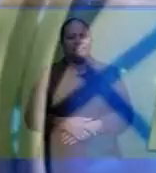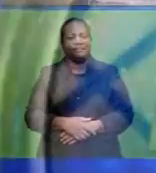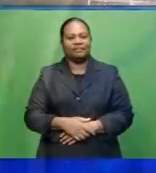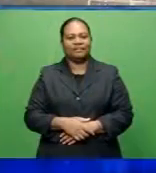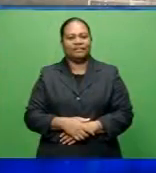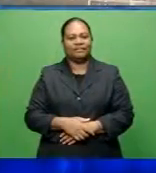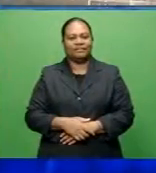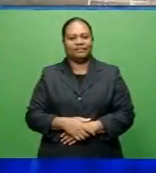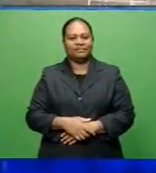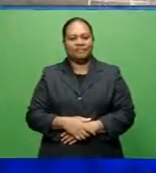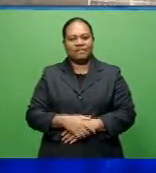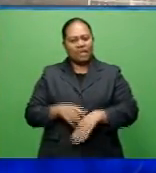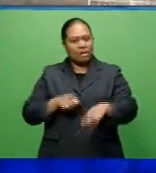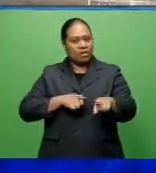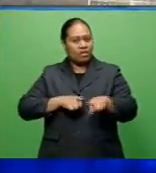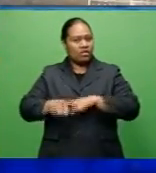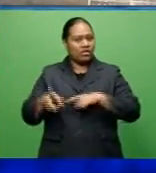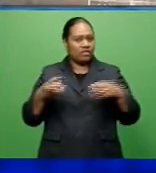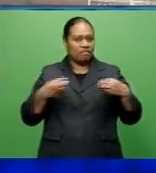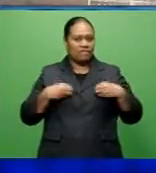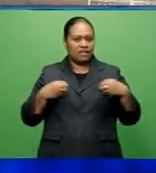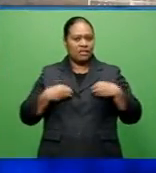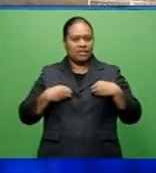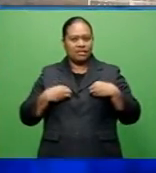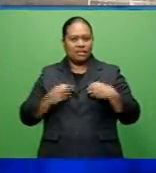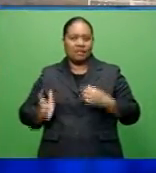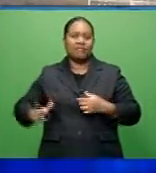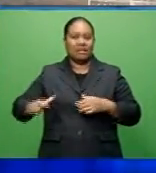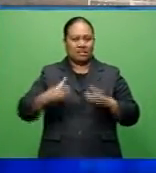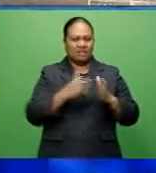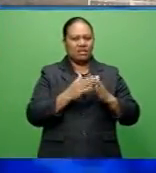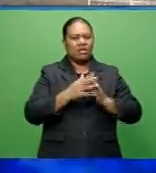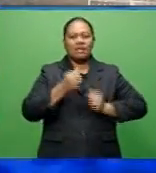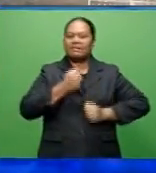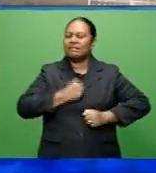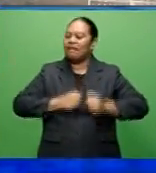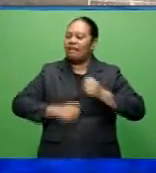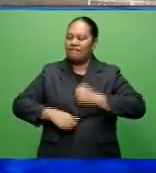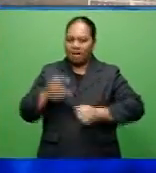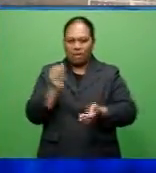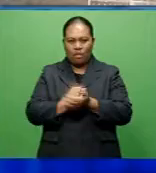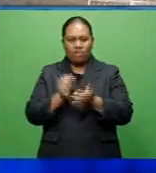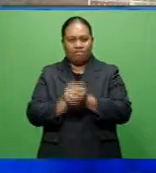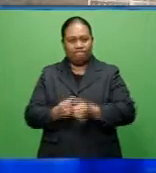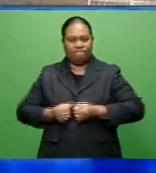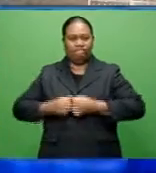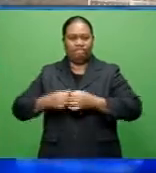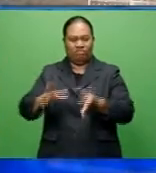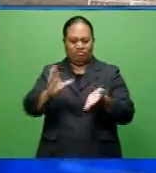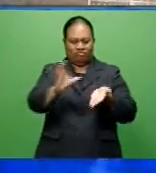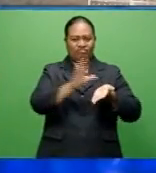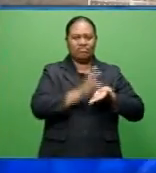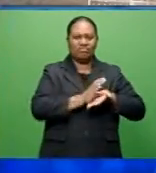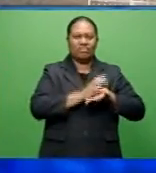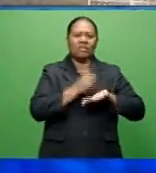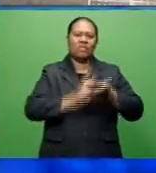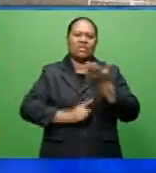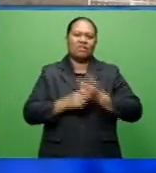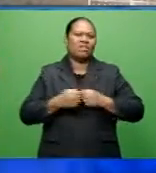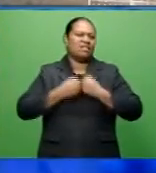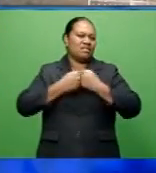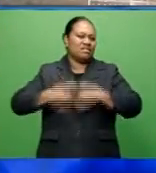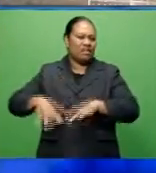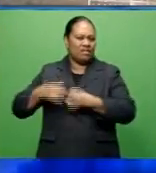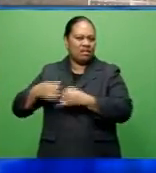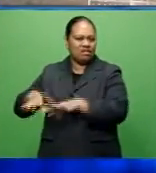The majority of businesses in Lombasa town have suffered huge losses with their stock destroyed. With no water and electricity